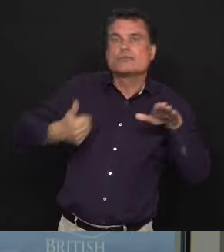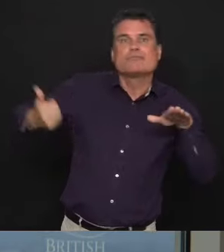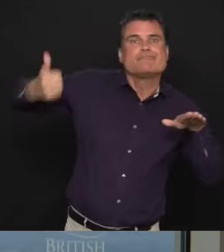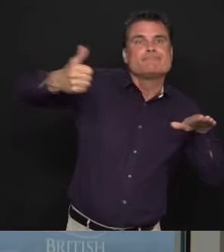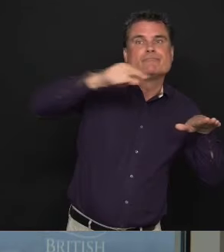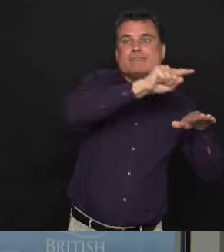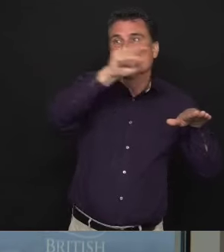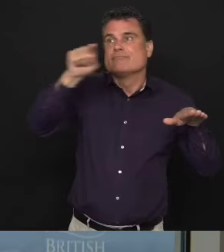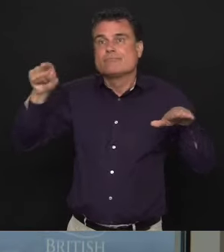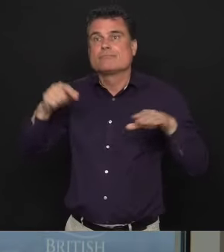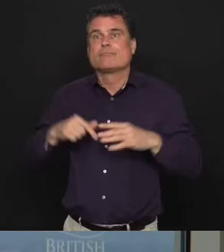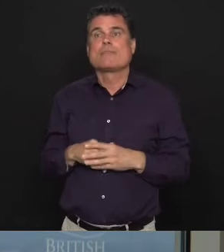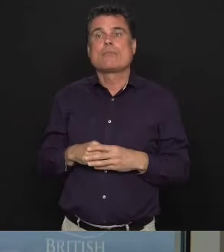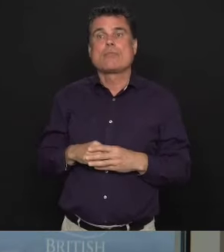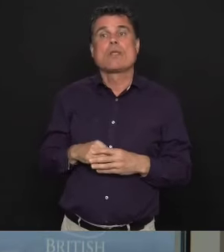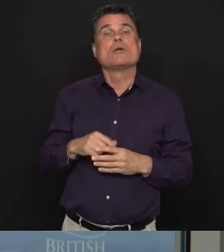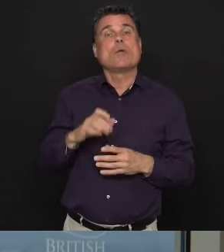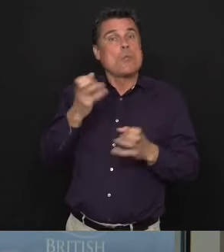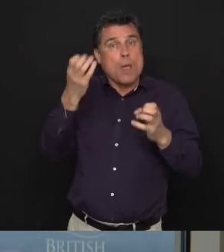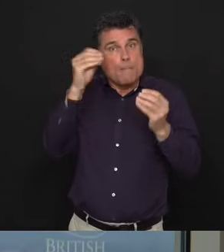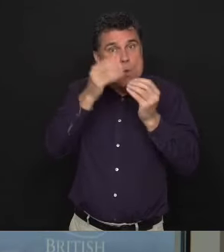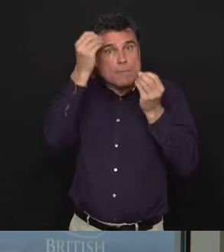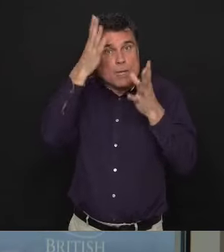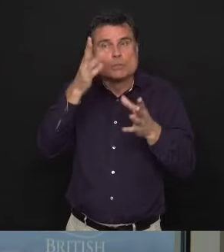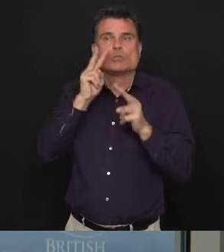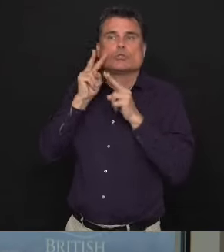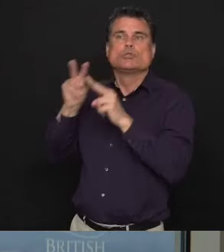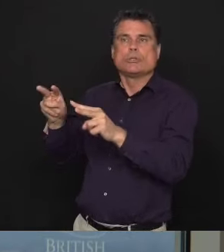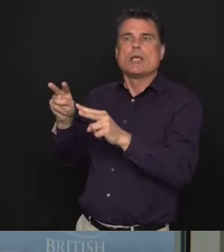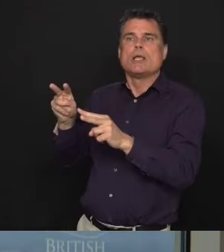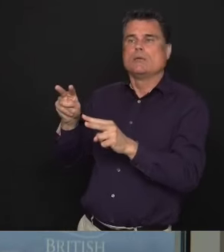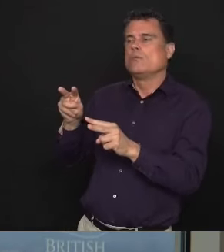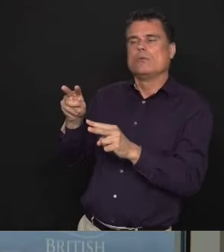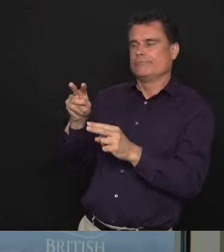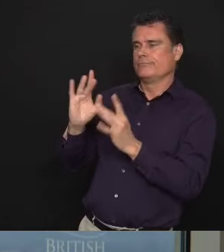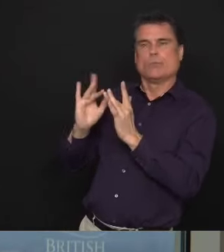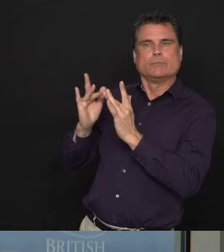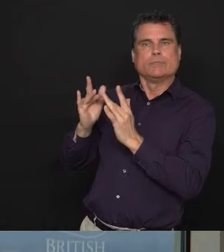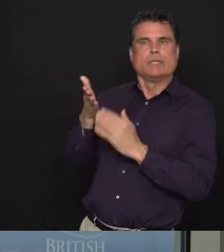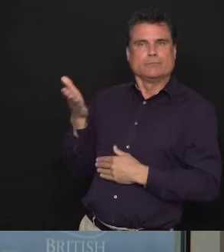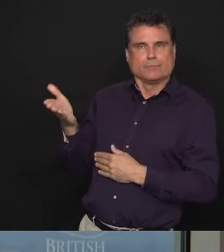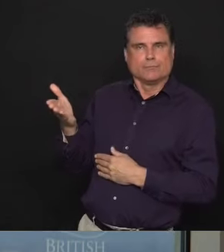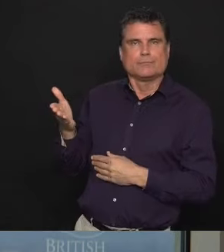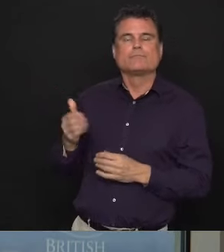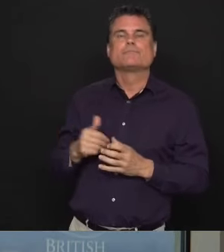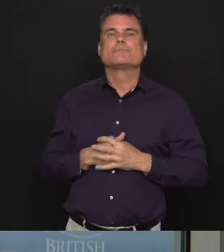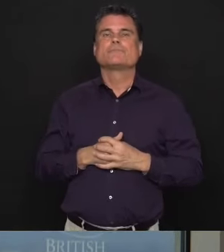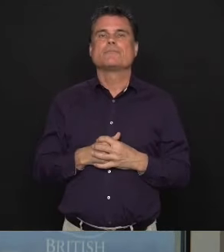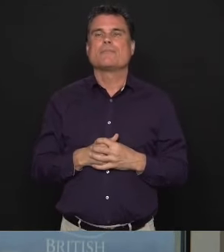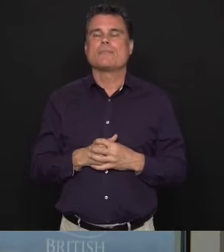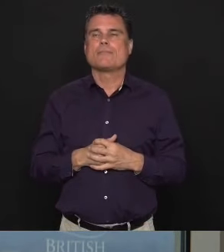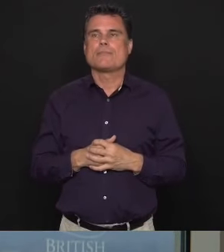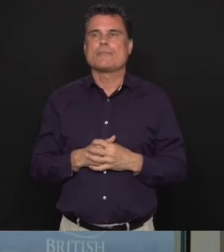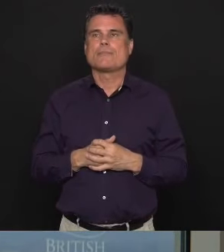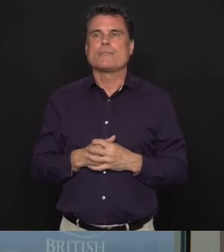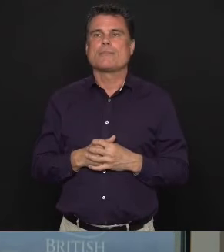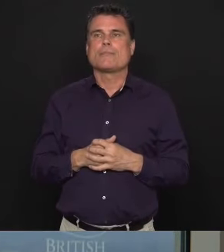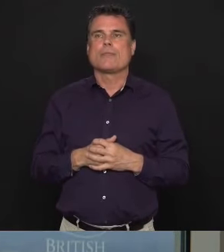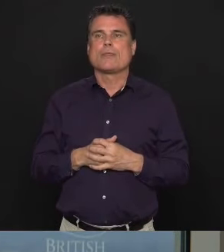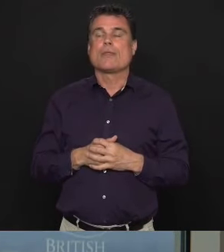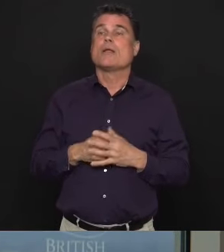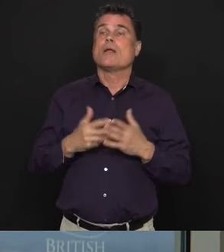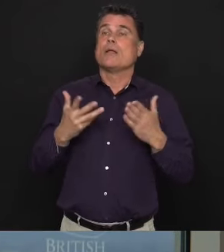consumerprotectionbc.ca. I know many of you have expressed concerns over keeping your shelf stocked.